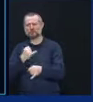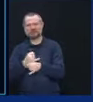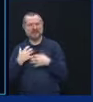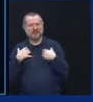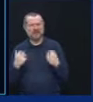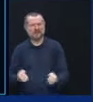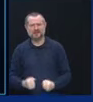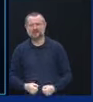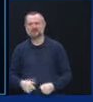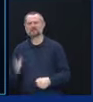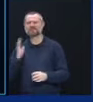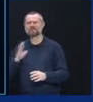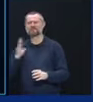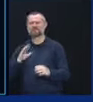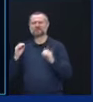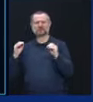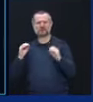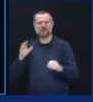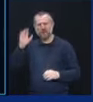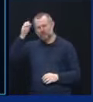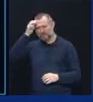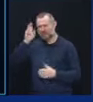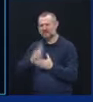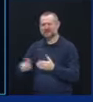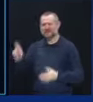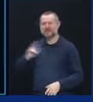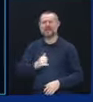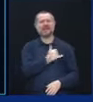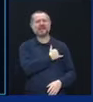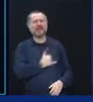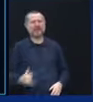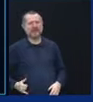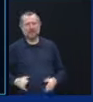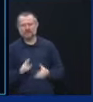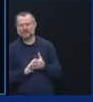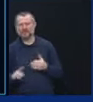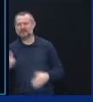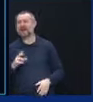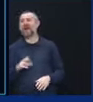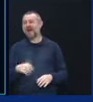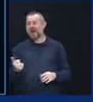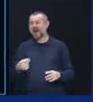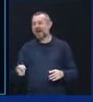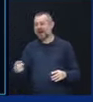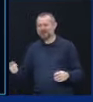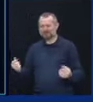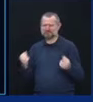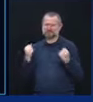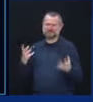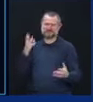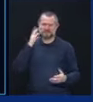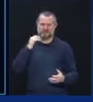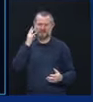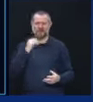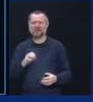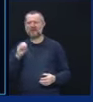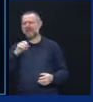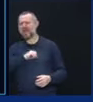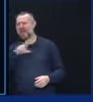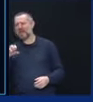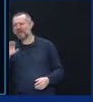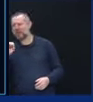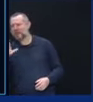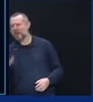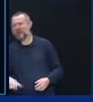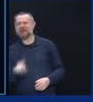at Columbia and Yale. He's gone through Ebola, Zika, anthrax, bird flu, SARS, and more. You